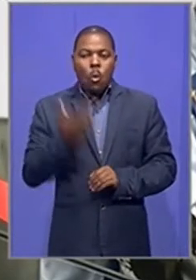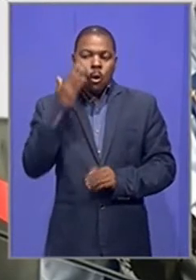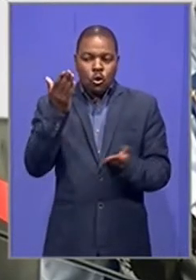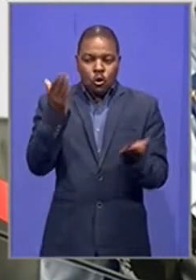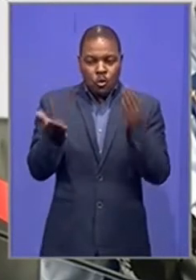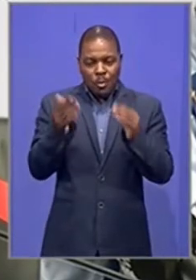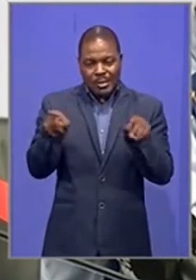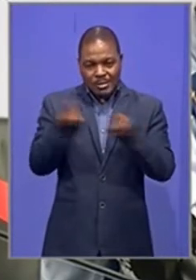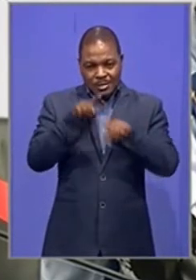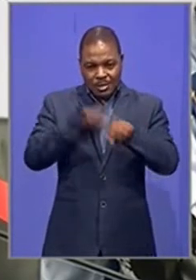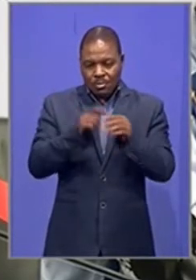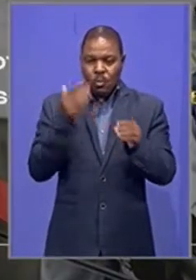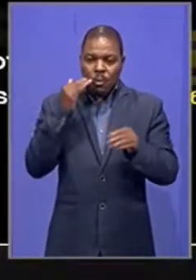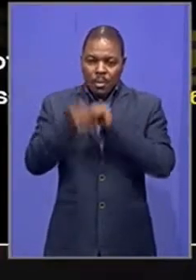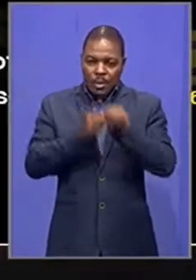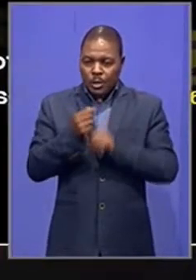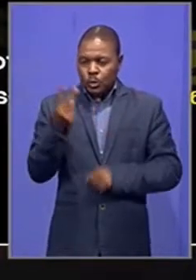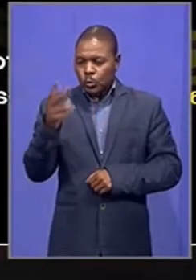period in 2020.